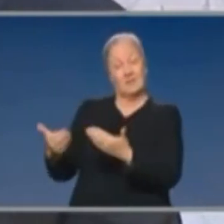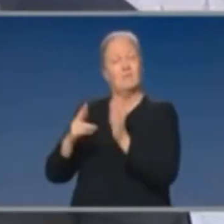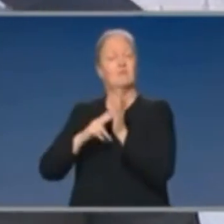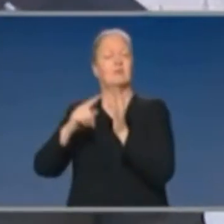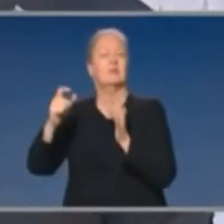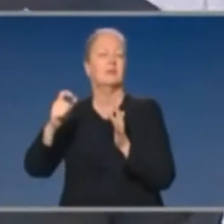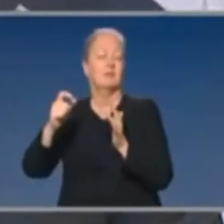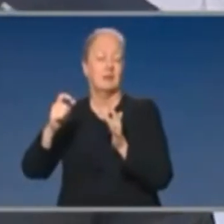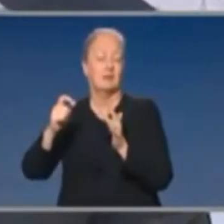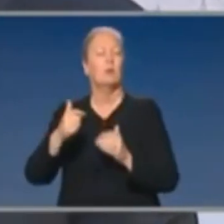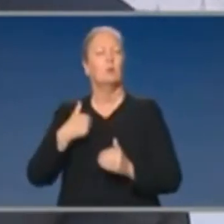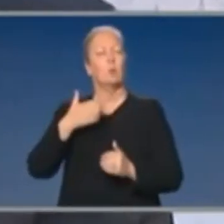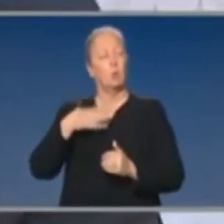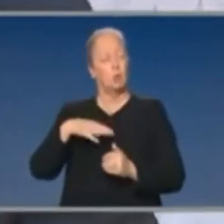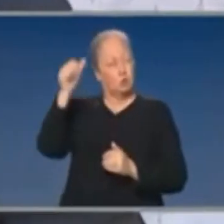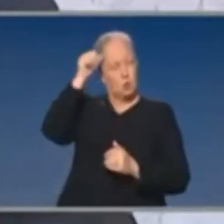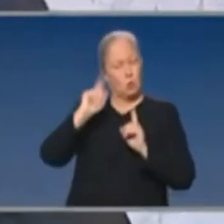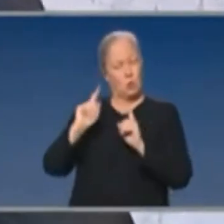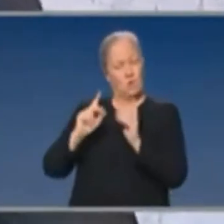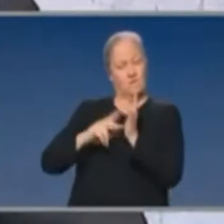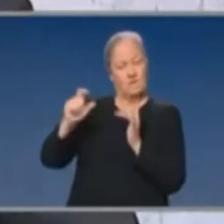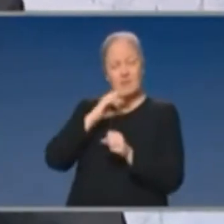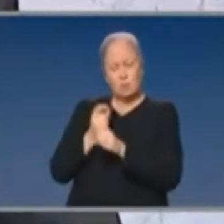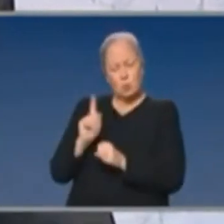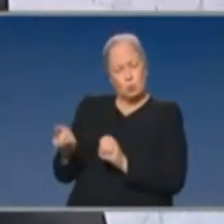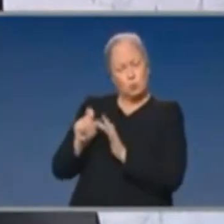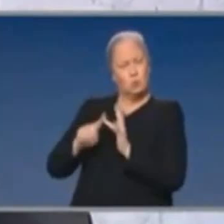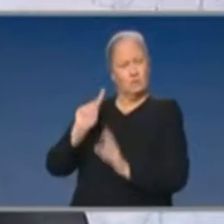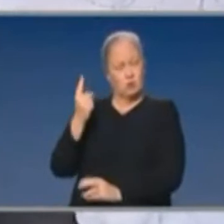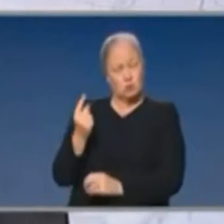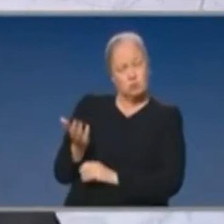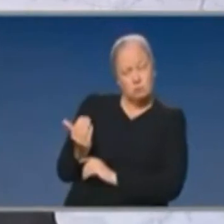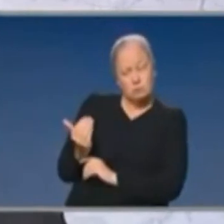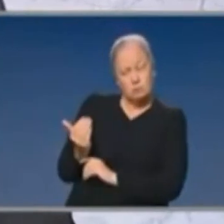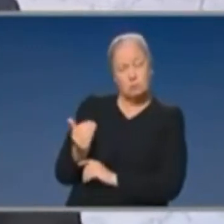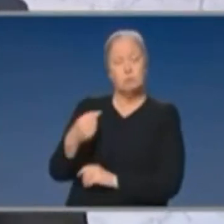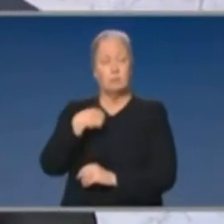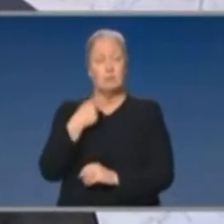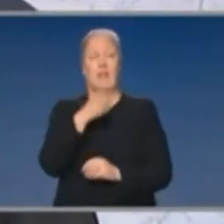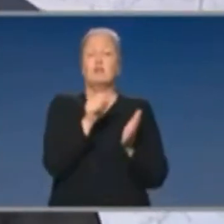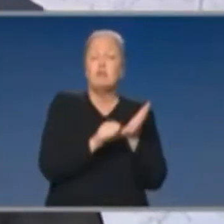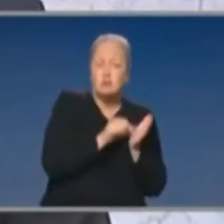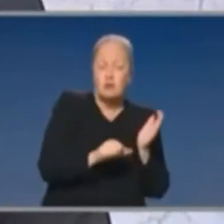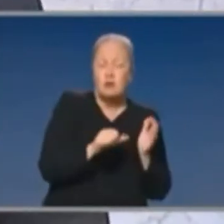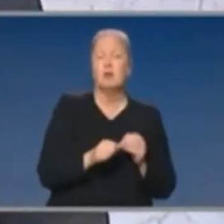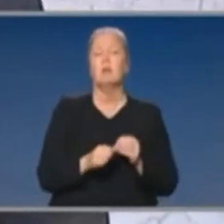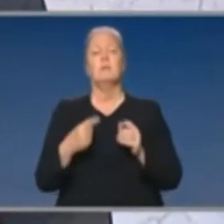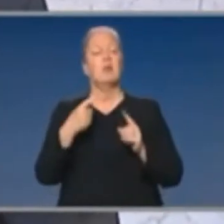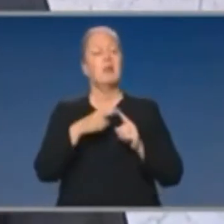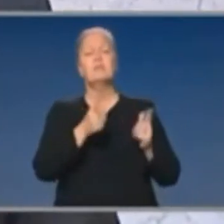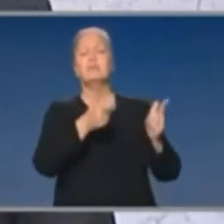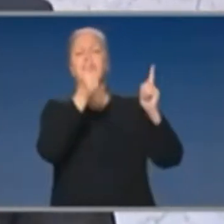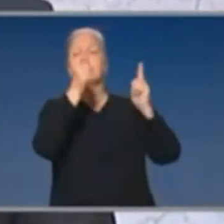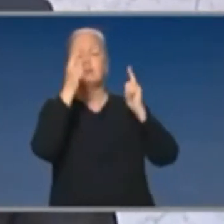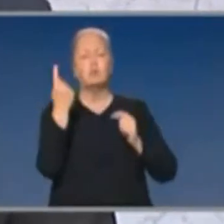we first want to see what the Victorian Government will be doing to address that. And then we will consider, the Treasurer and I and the senior members of